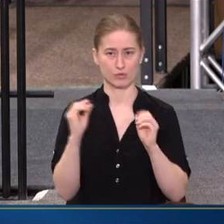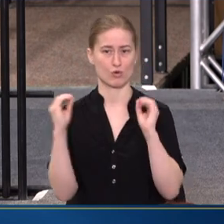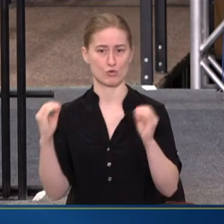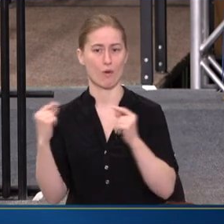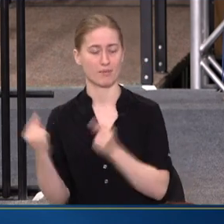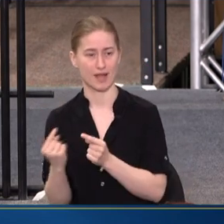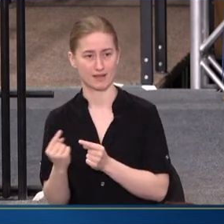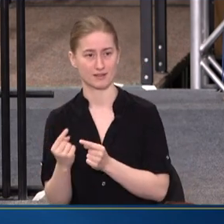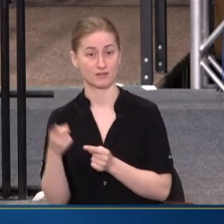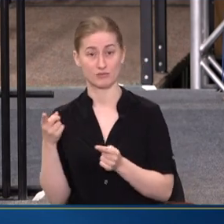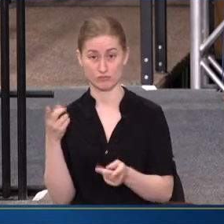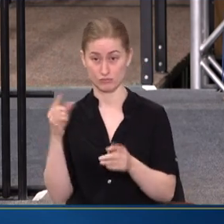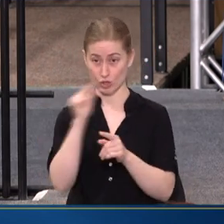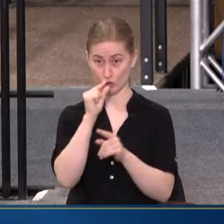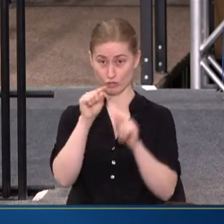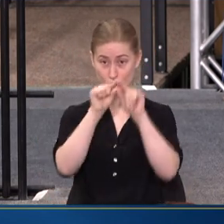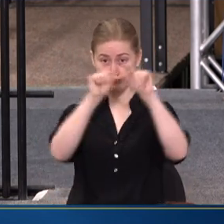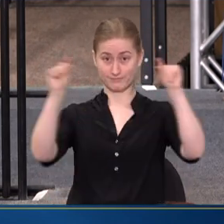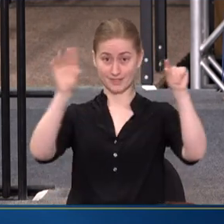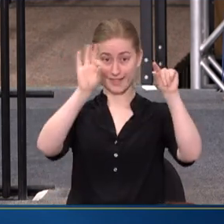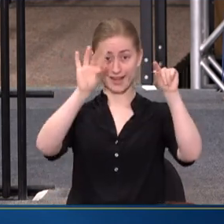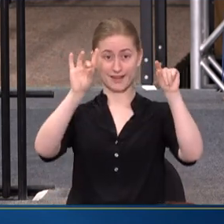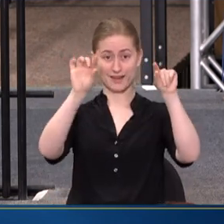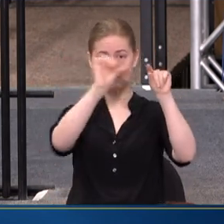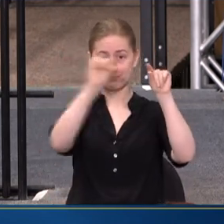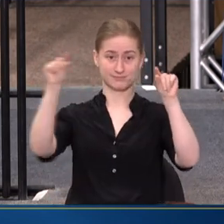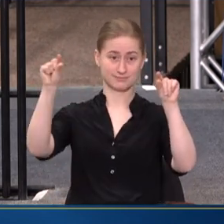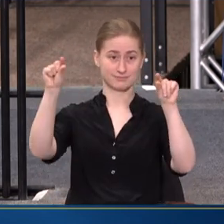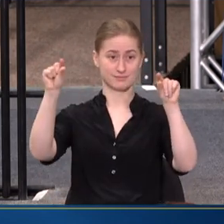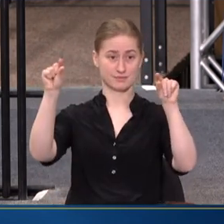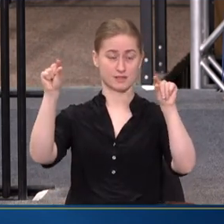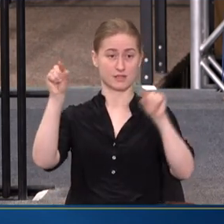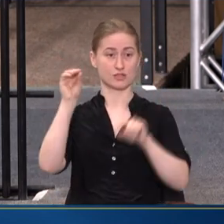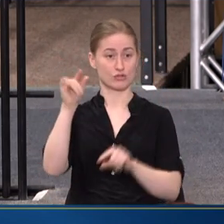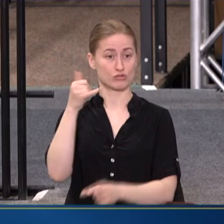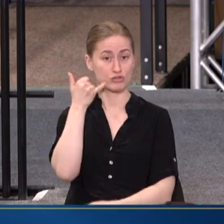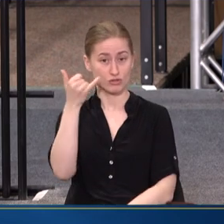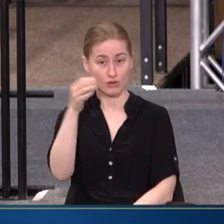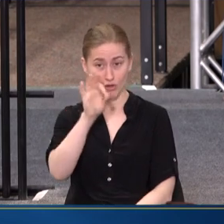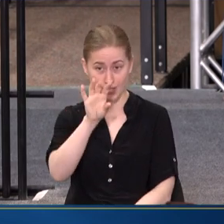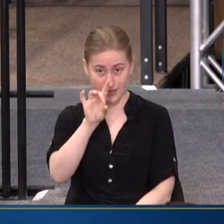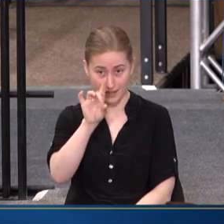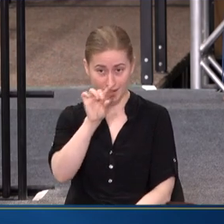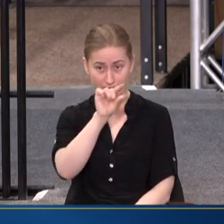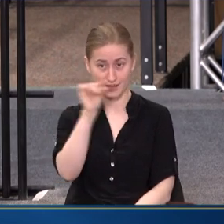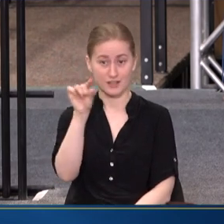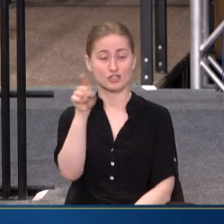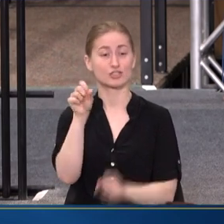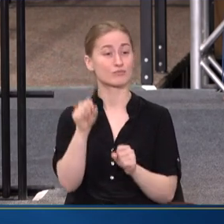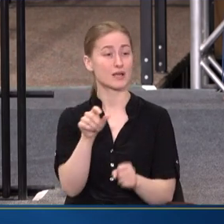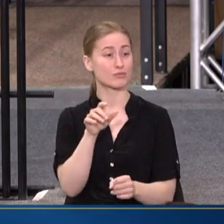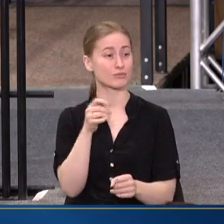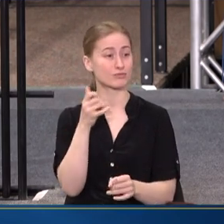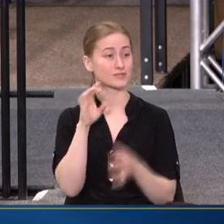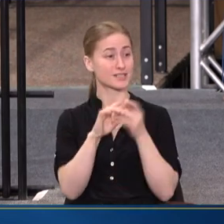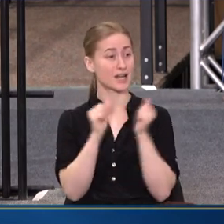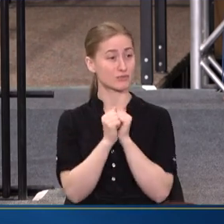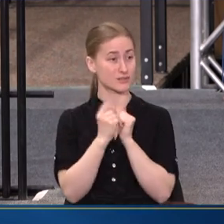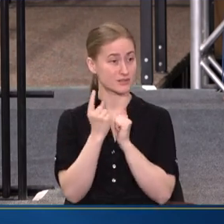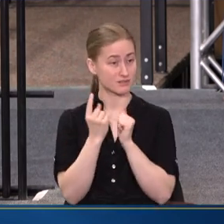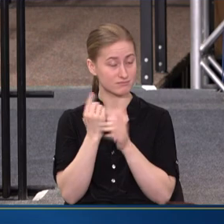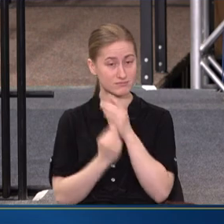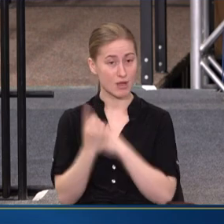AND, YOU KNOW, WHAT SHE GOT WAS THE 988 NUMBER. AND SO SHE CALLED 988 AND SHE WAS ABLE TO CONNECT WITH SOMEBODY